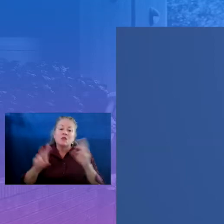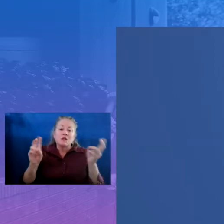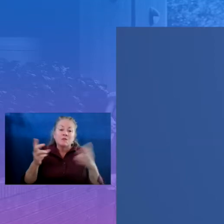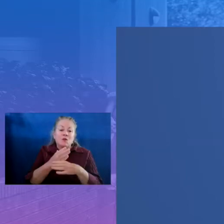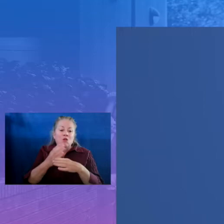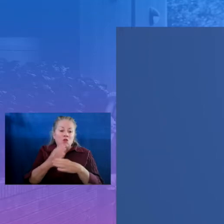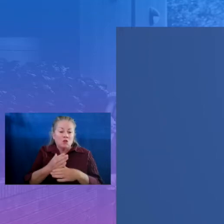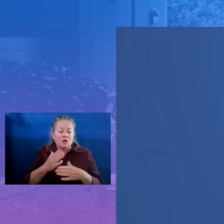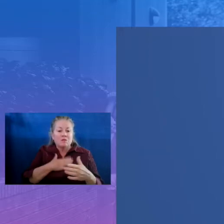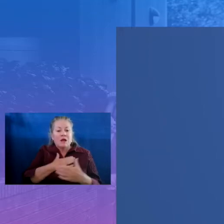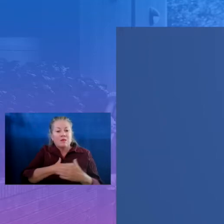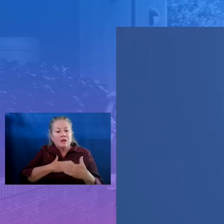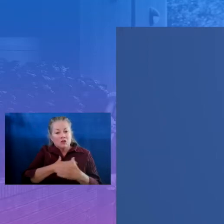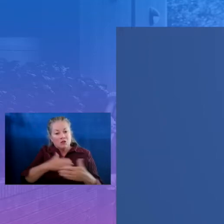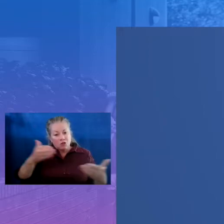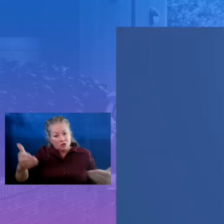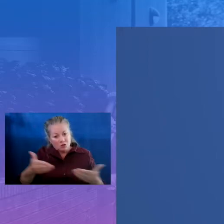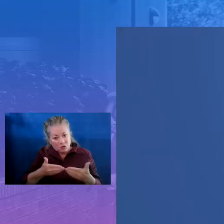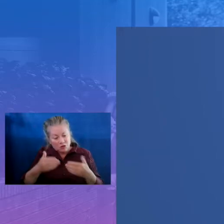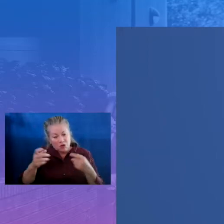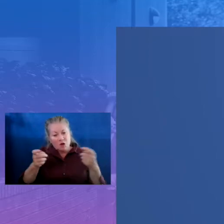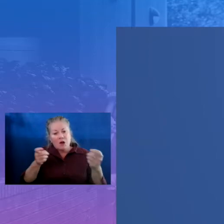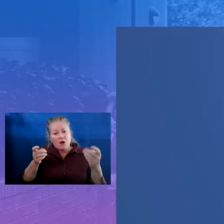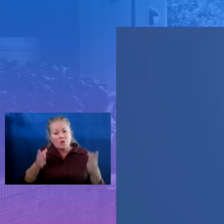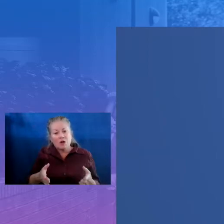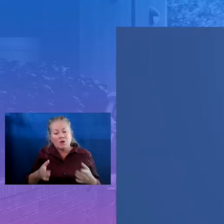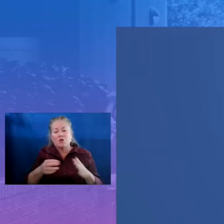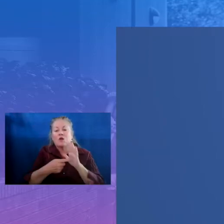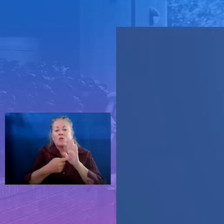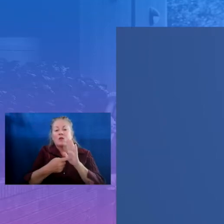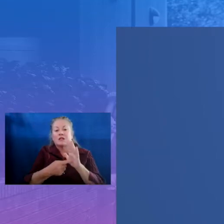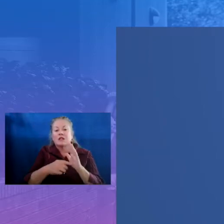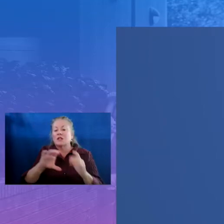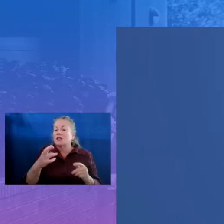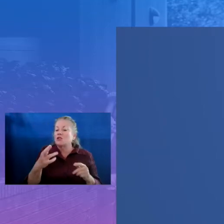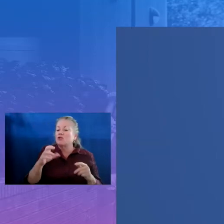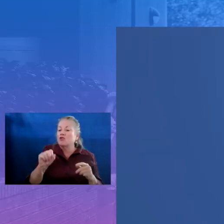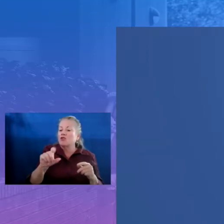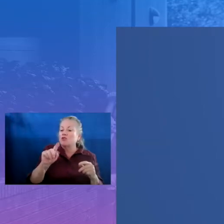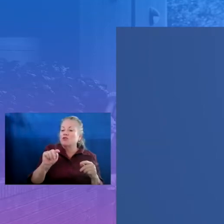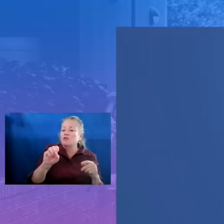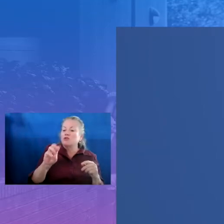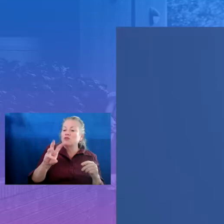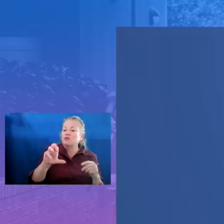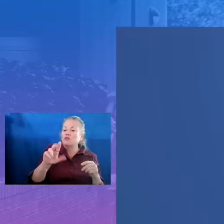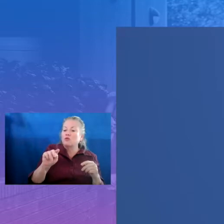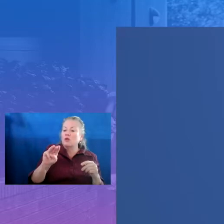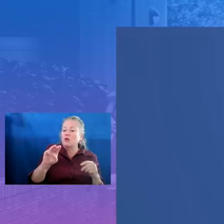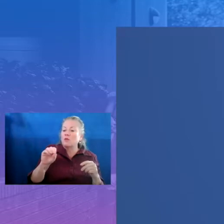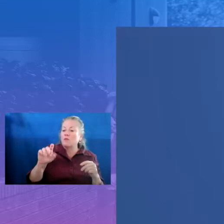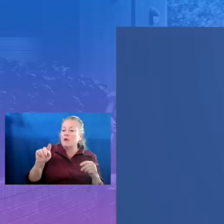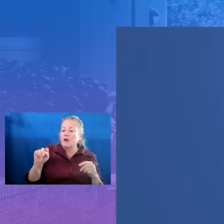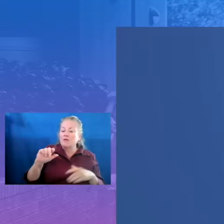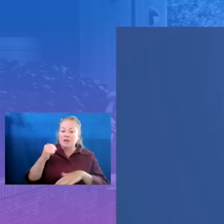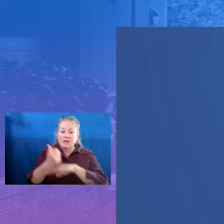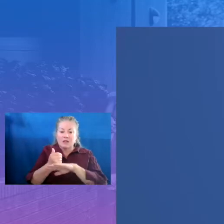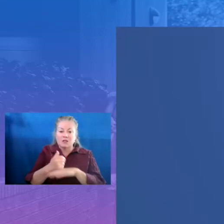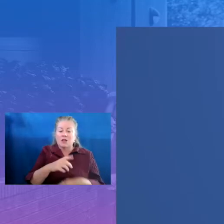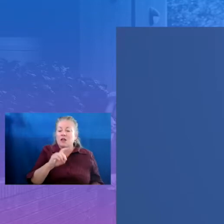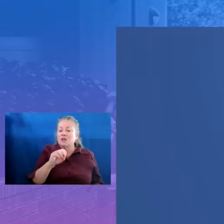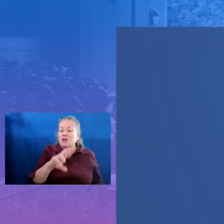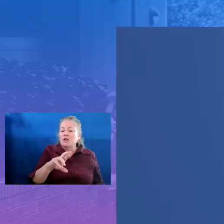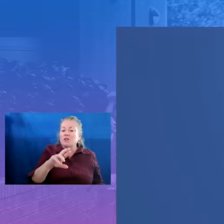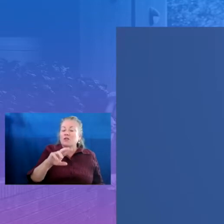our moderator, who is representing the Charles Stewart Mott Foundation, Dr. Terry Peterson. Terry served eight years as the Chief